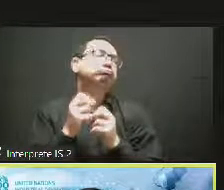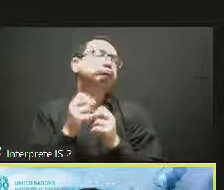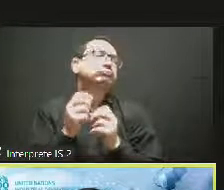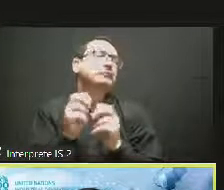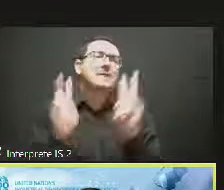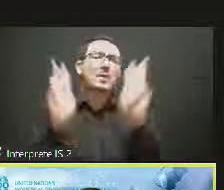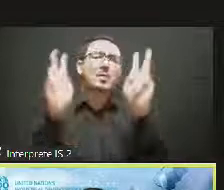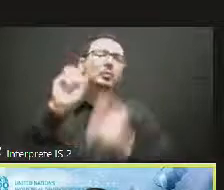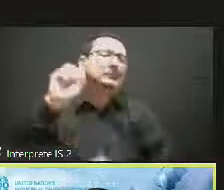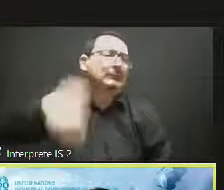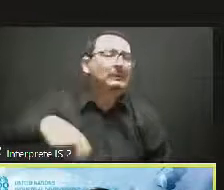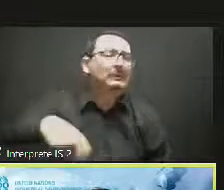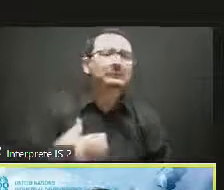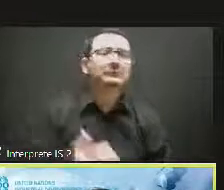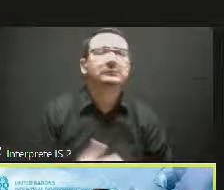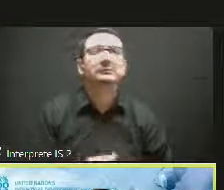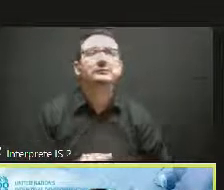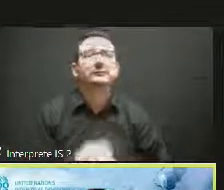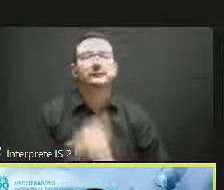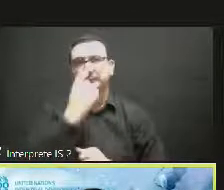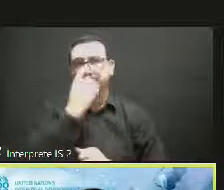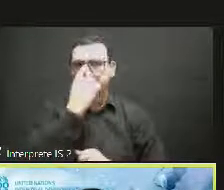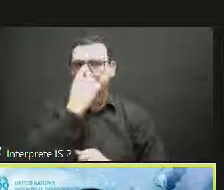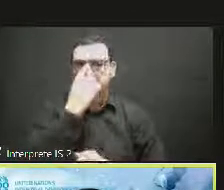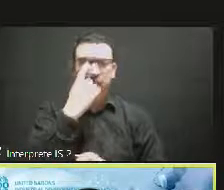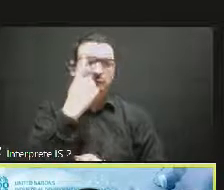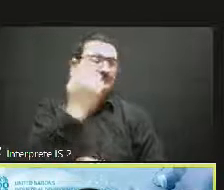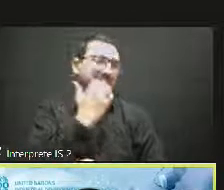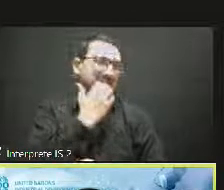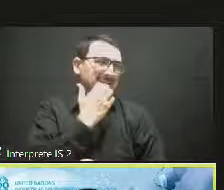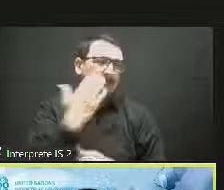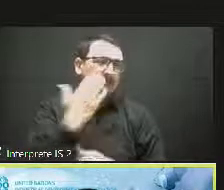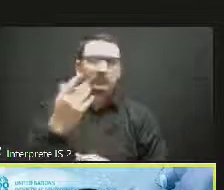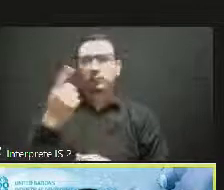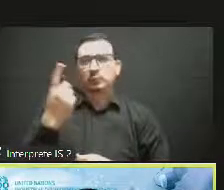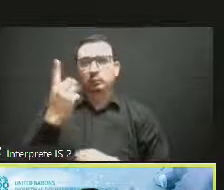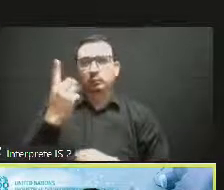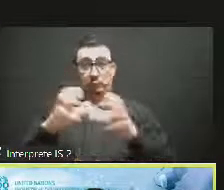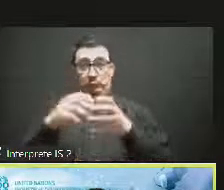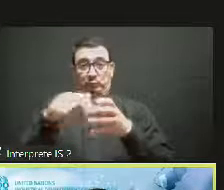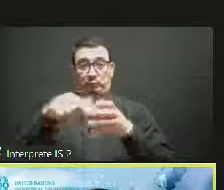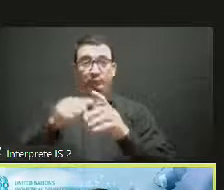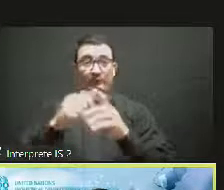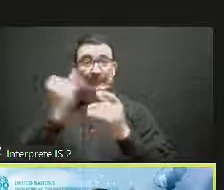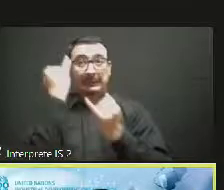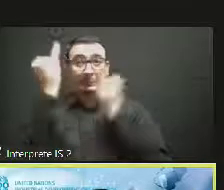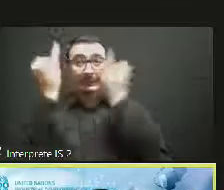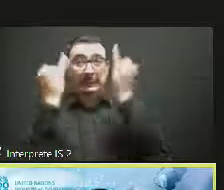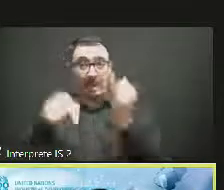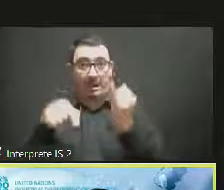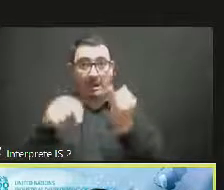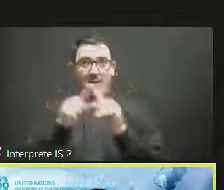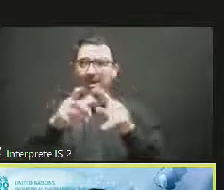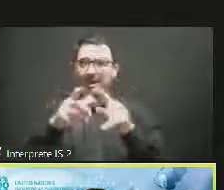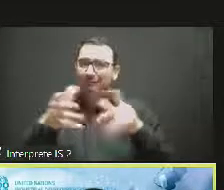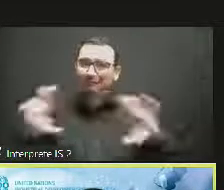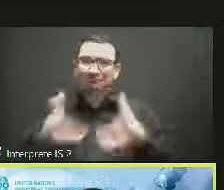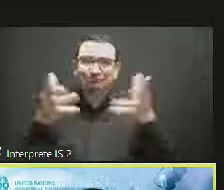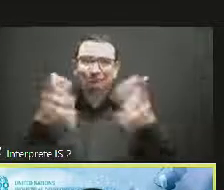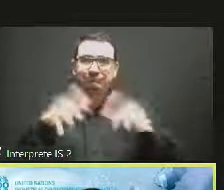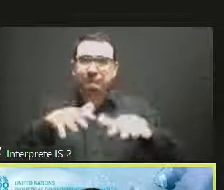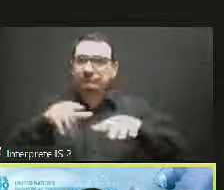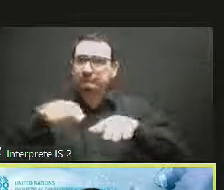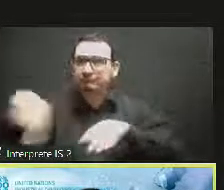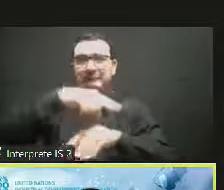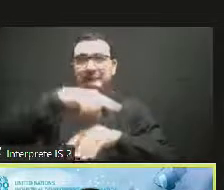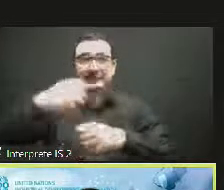and clusters on promoting digital entrepreneurship and skills. For but at the same time for technology transfer,